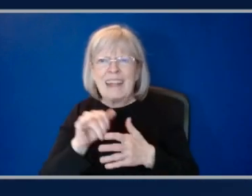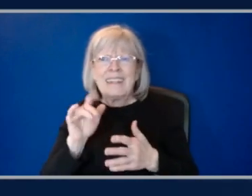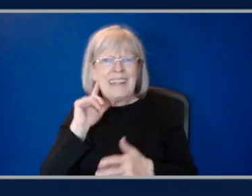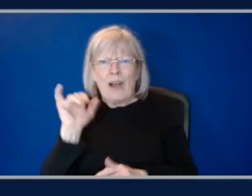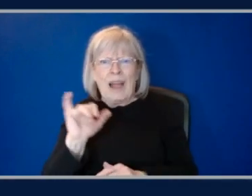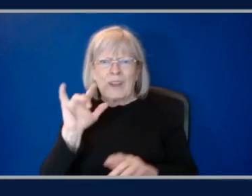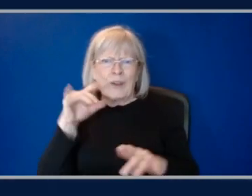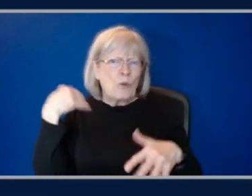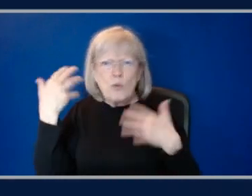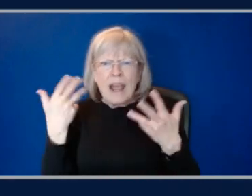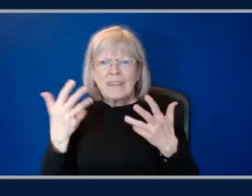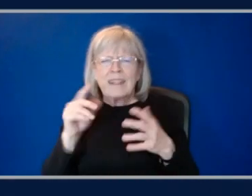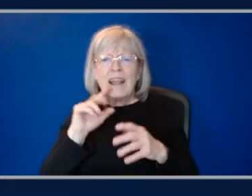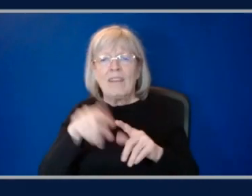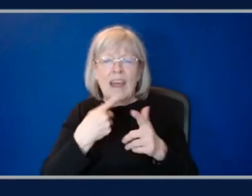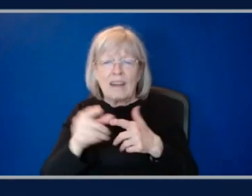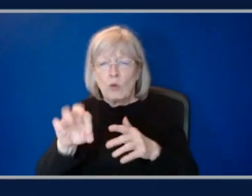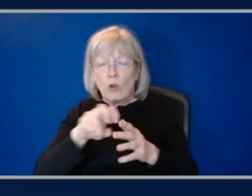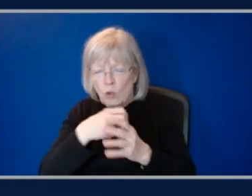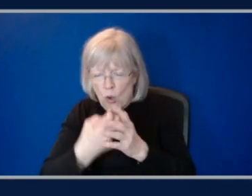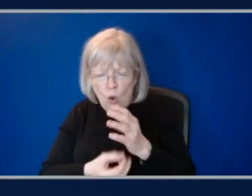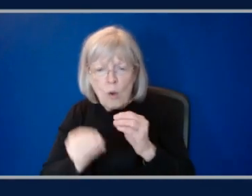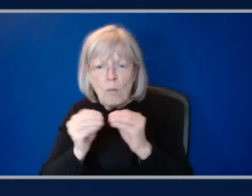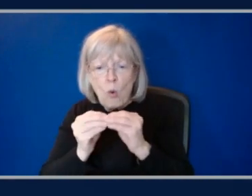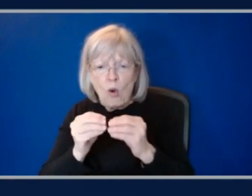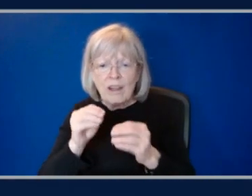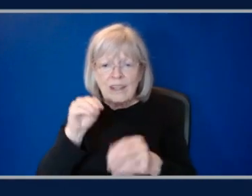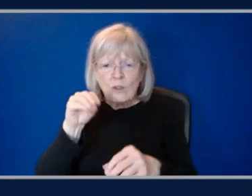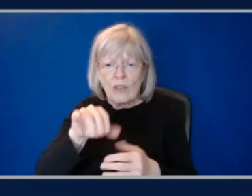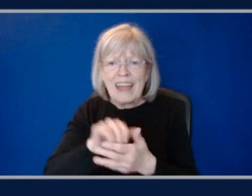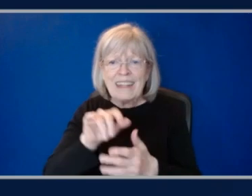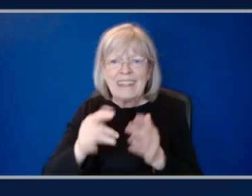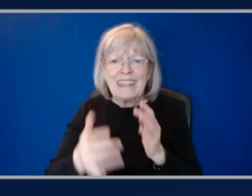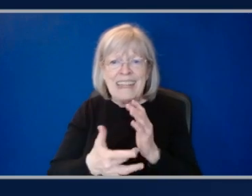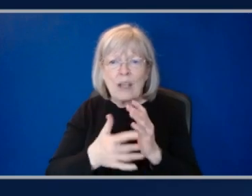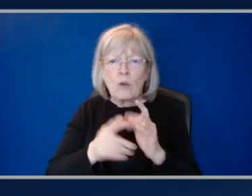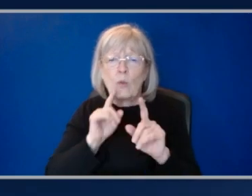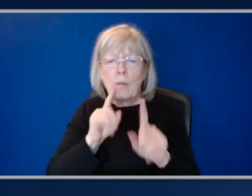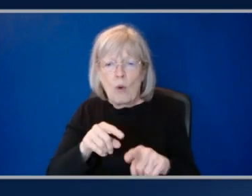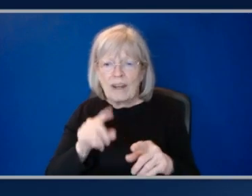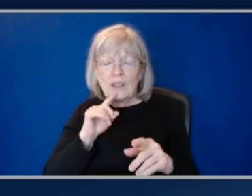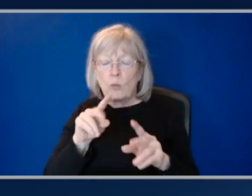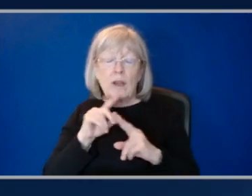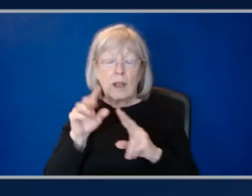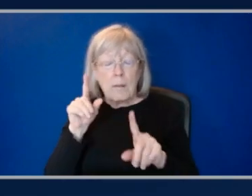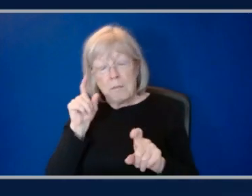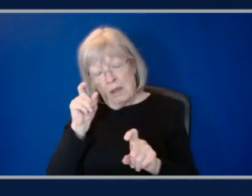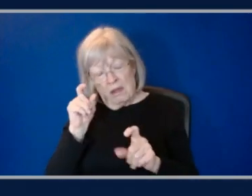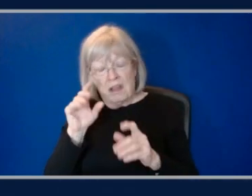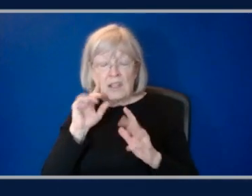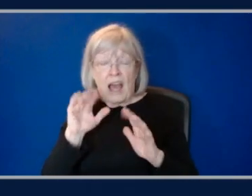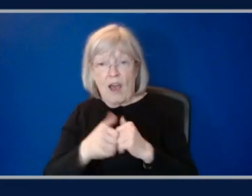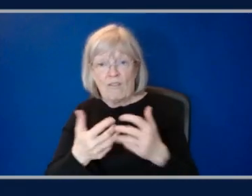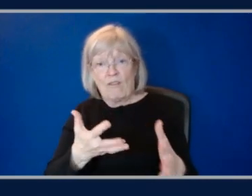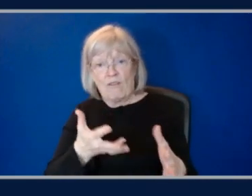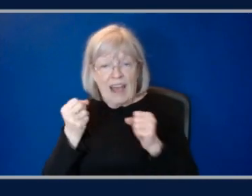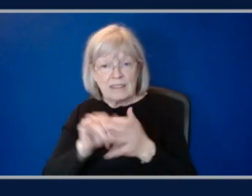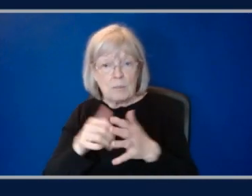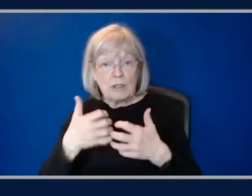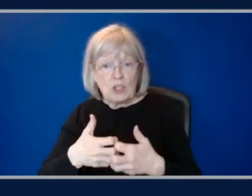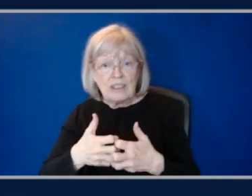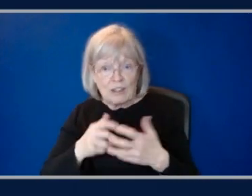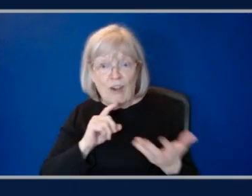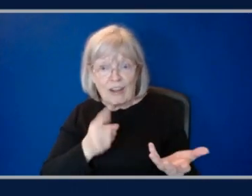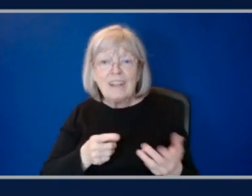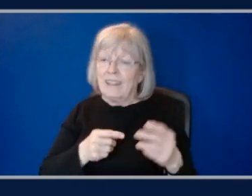And diving deep into, into the tech report, it's just, it's befuddling how fast and how performant these machines are. Yeah. Yeah. And,